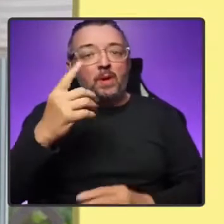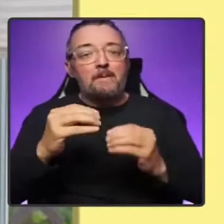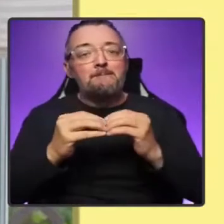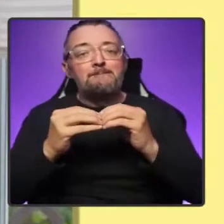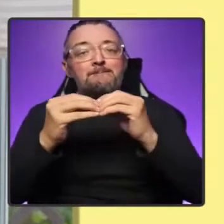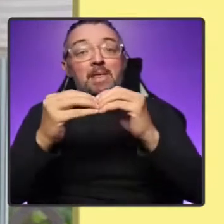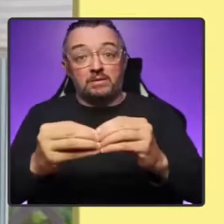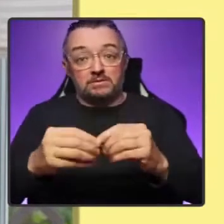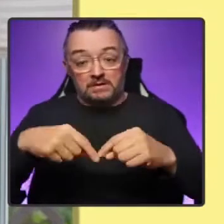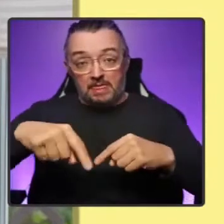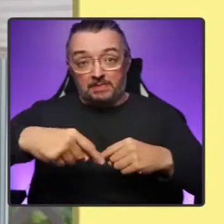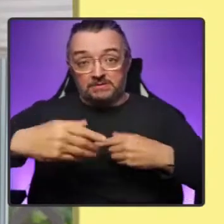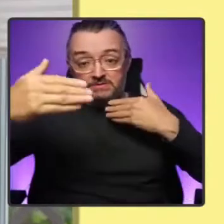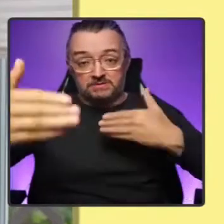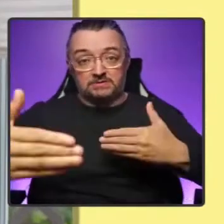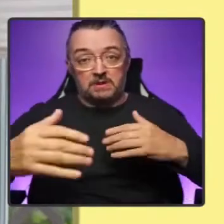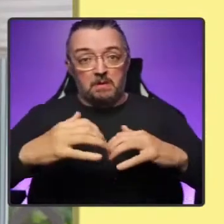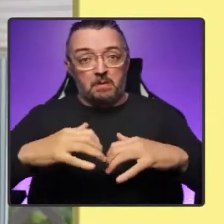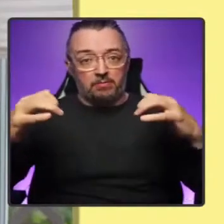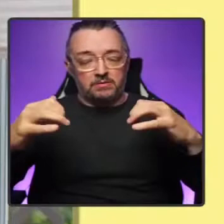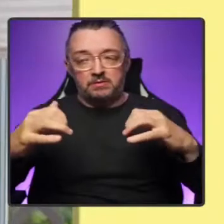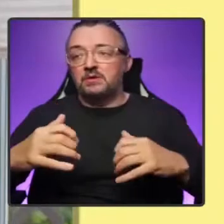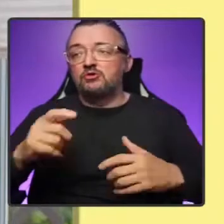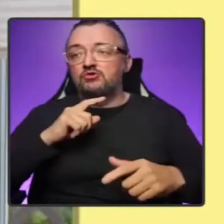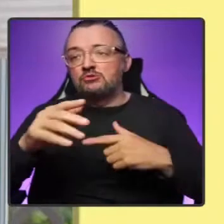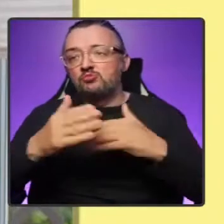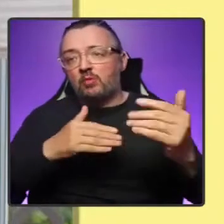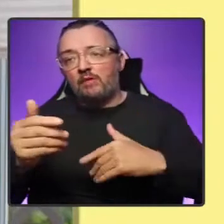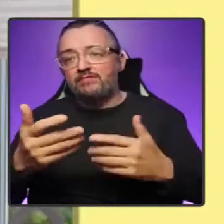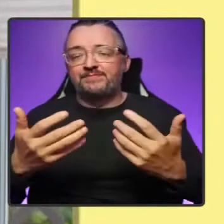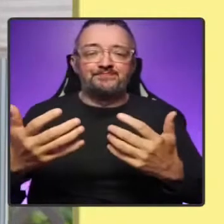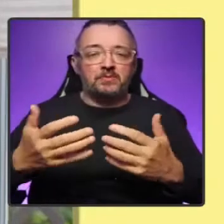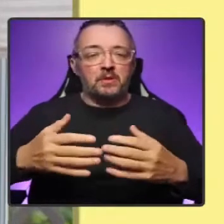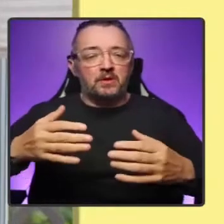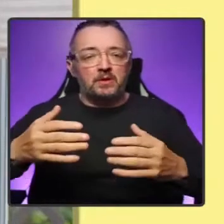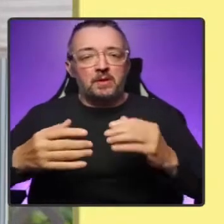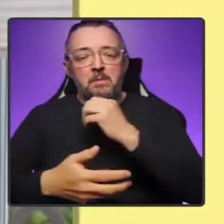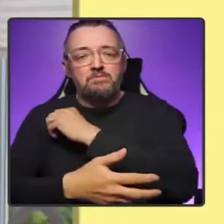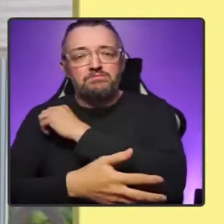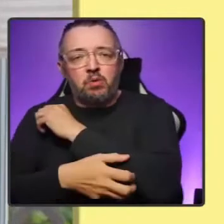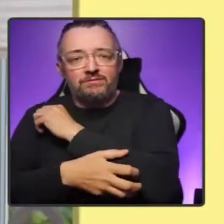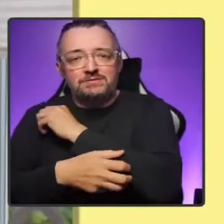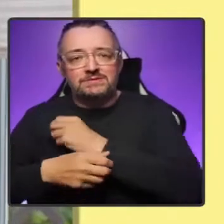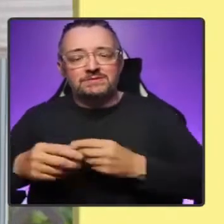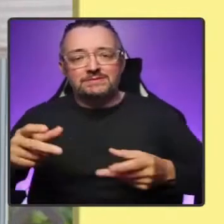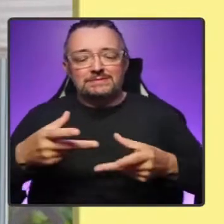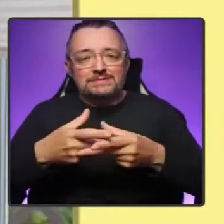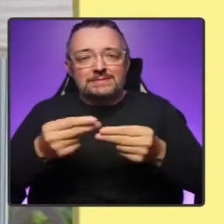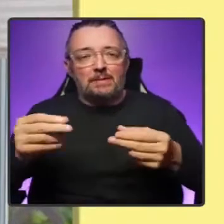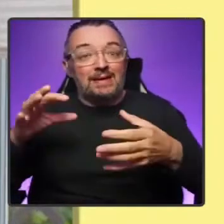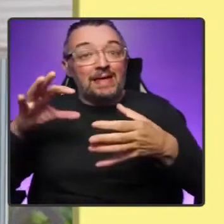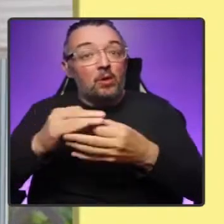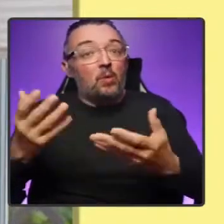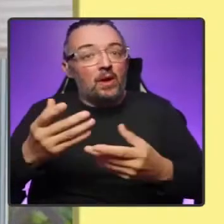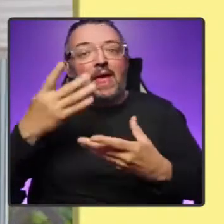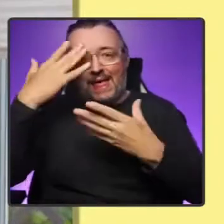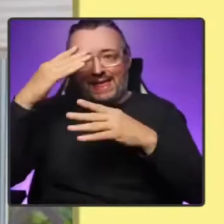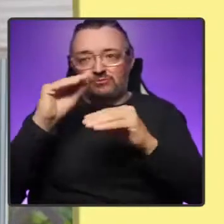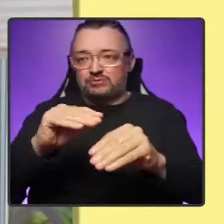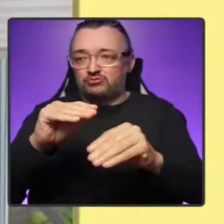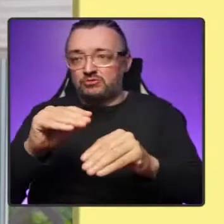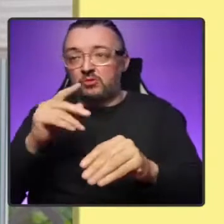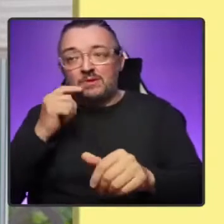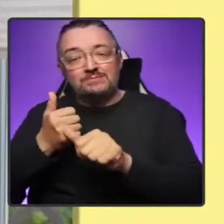to tackle the poverty-related attainment gap in education and support the recruitment of 3,500 additional